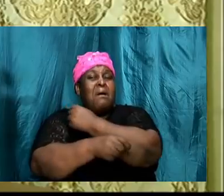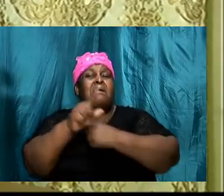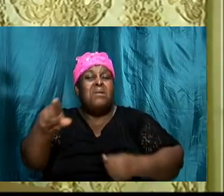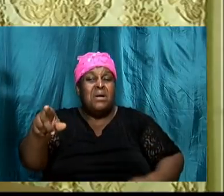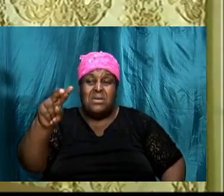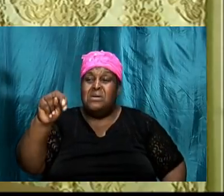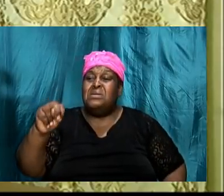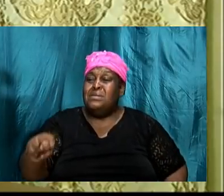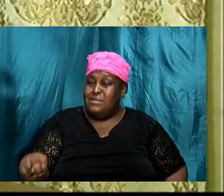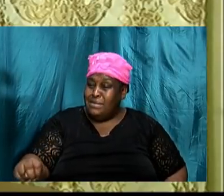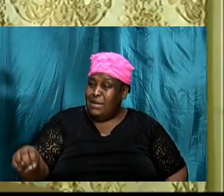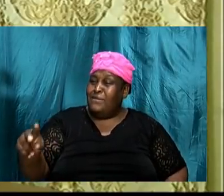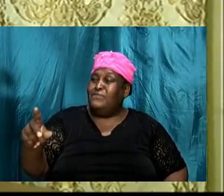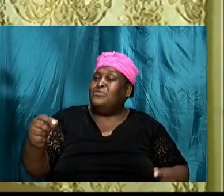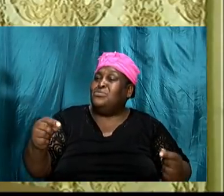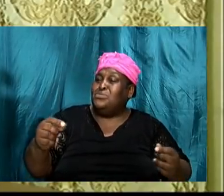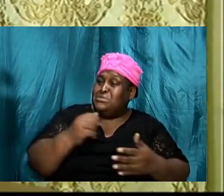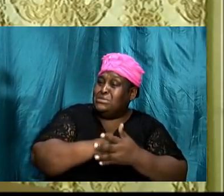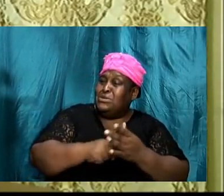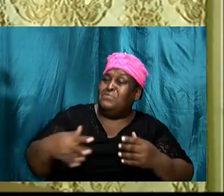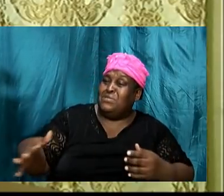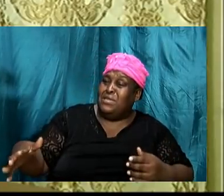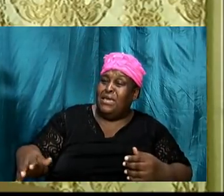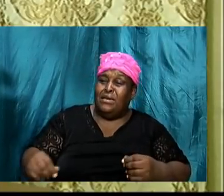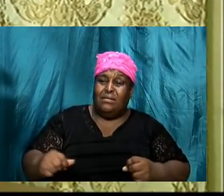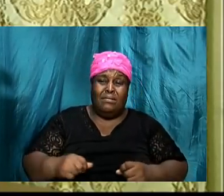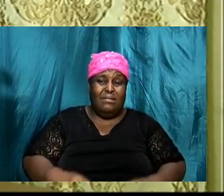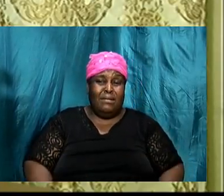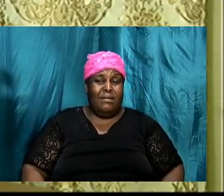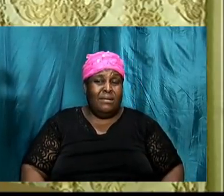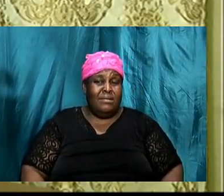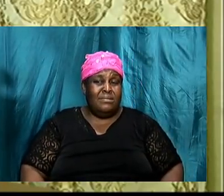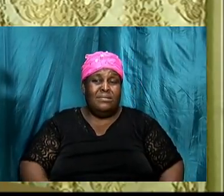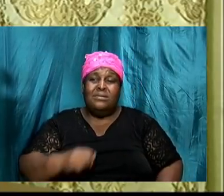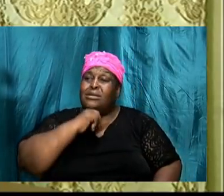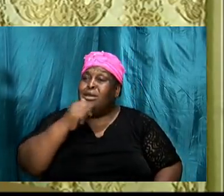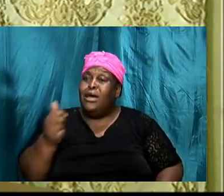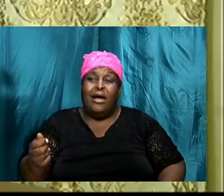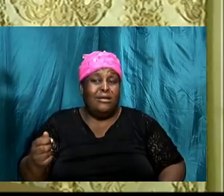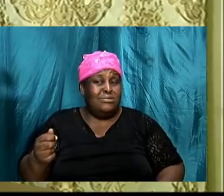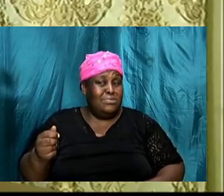working out I thought it would work out but it not working out